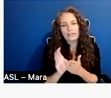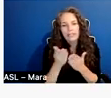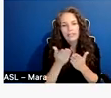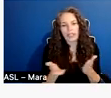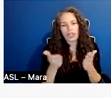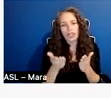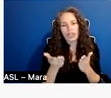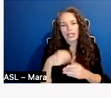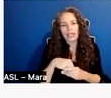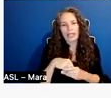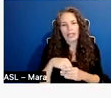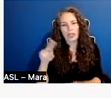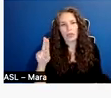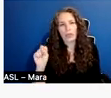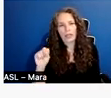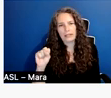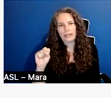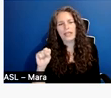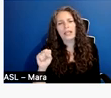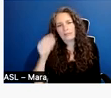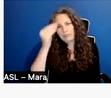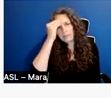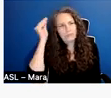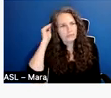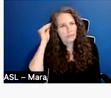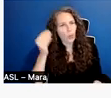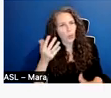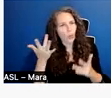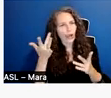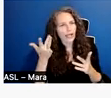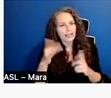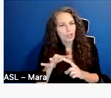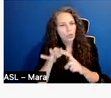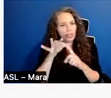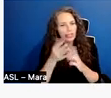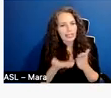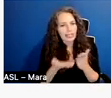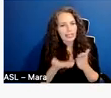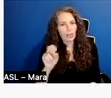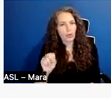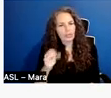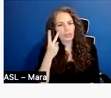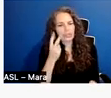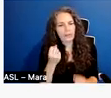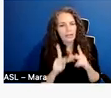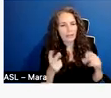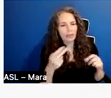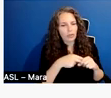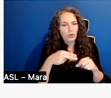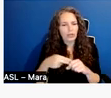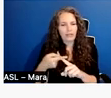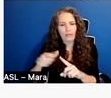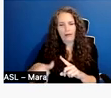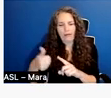things to keep in mind that make funding in the US unique. We see a lot of folks joining us from outside of the US today.